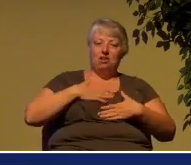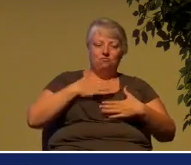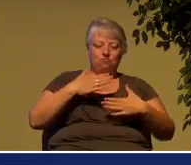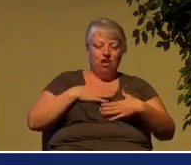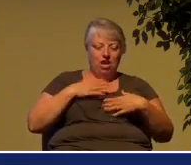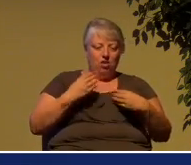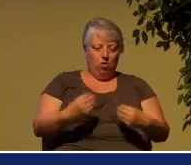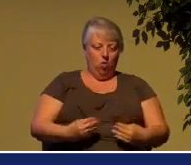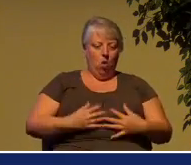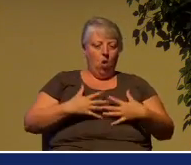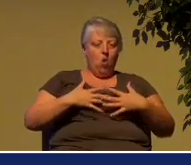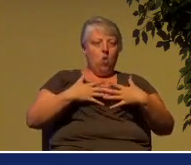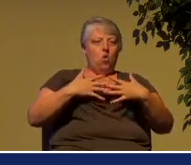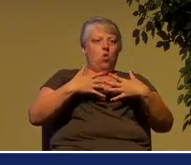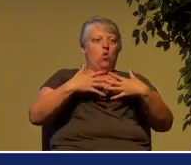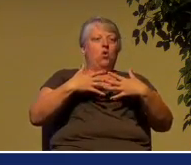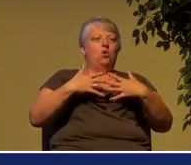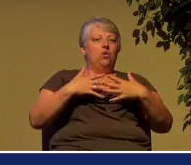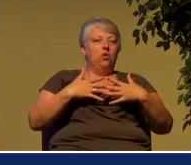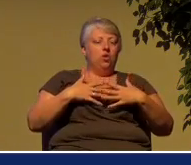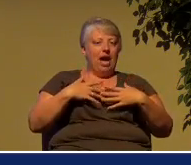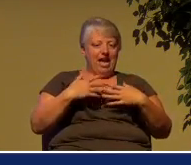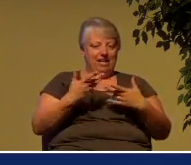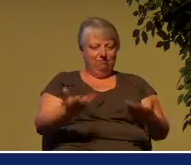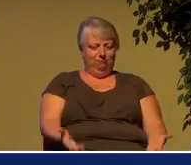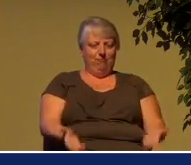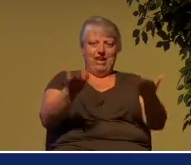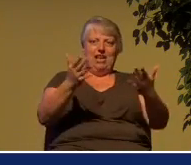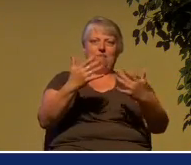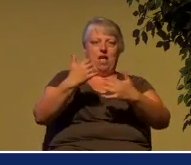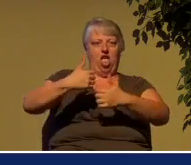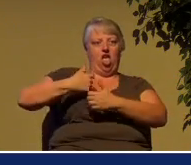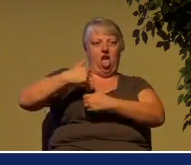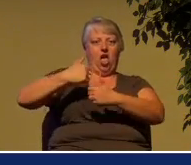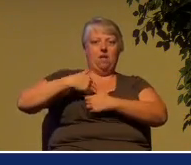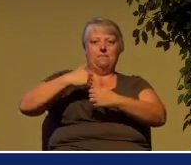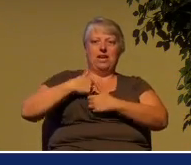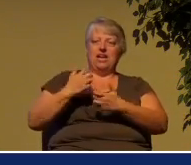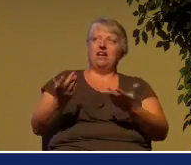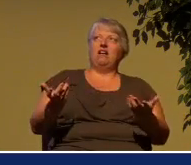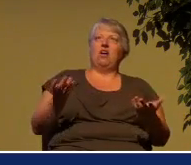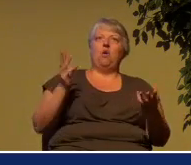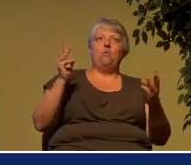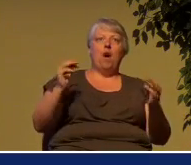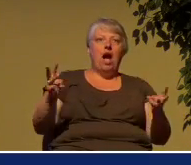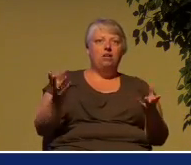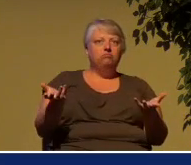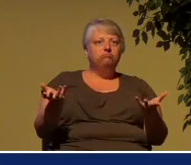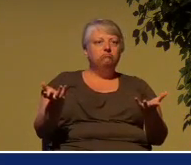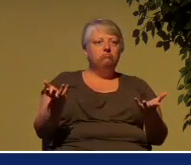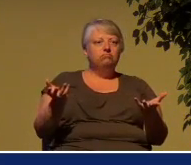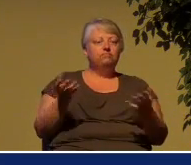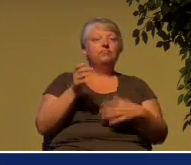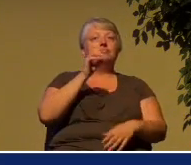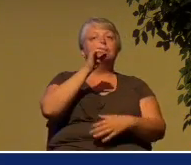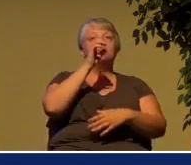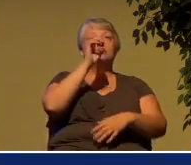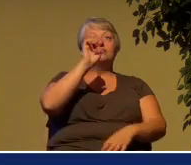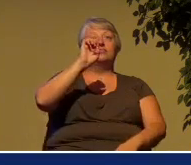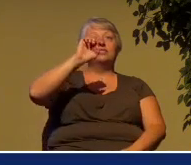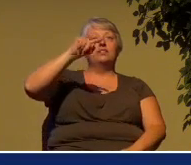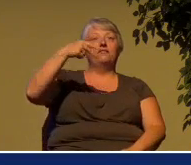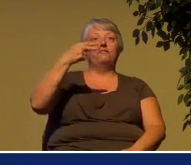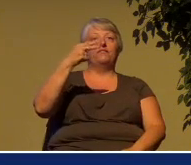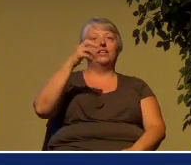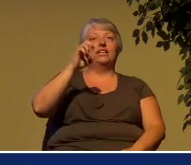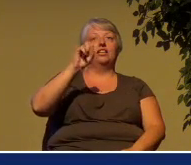army. Here is how Paul writes about it in Ephesians chapter 2. And